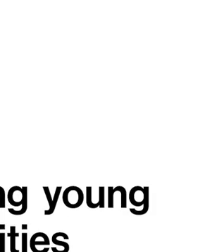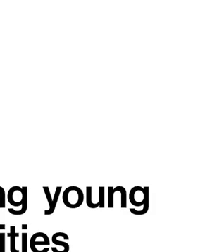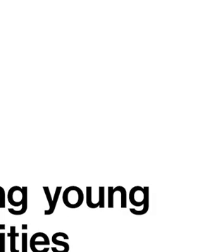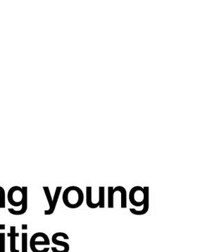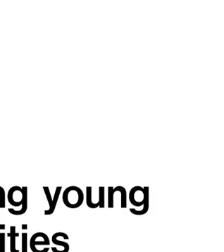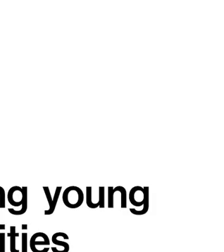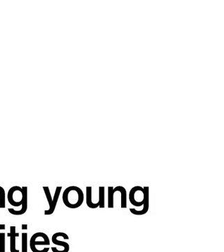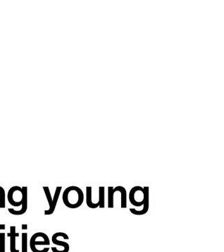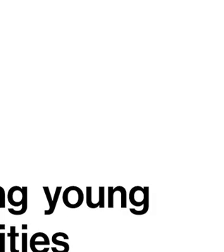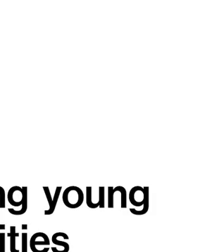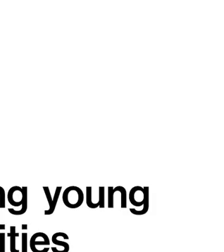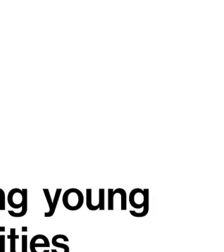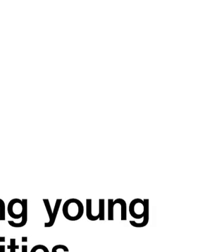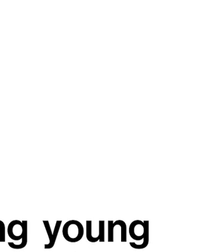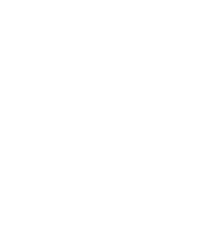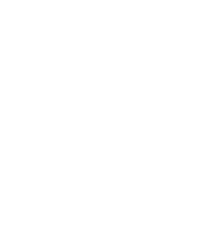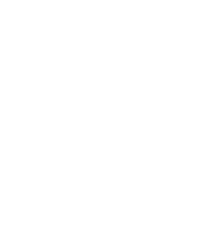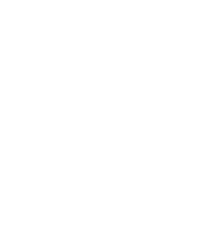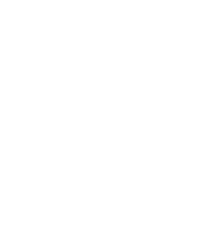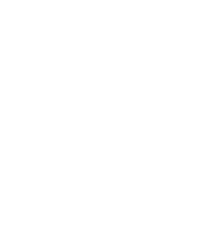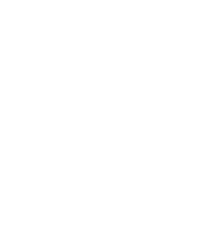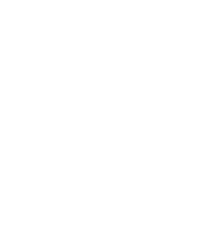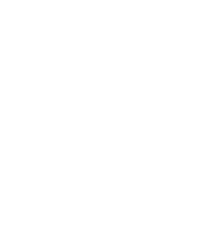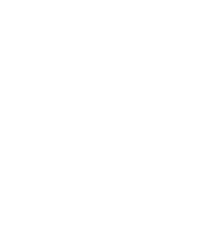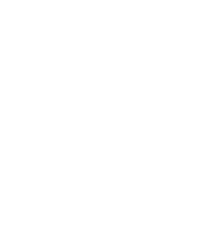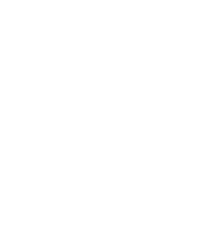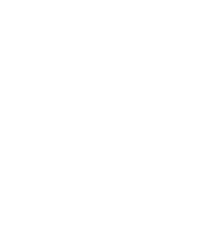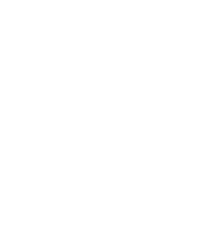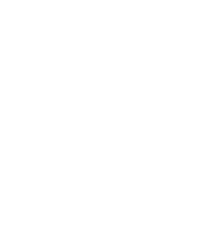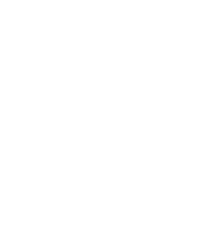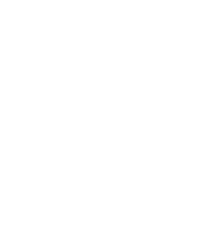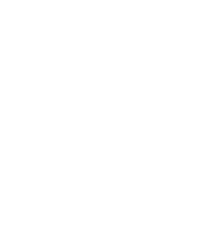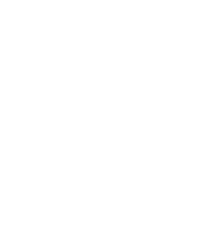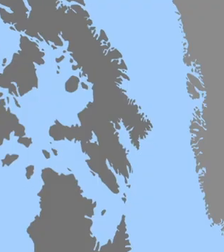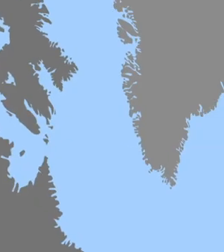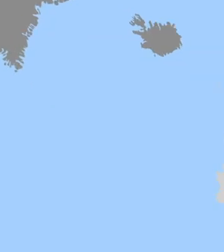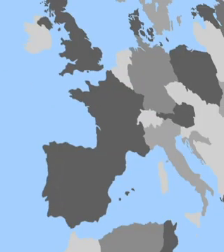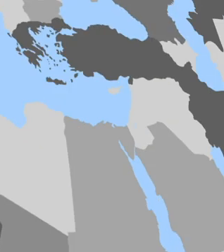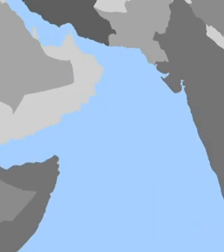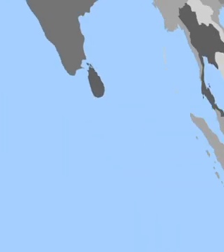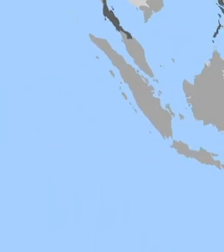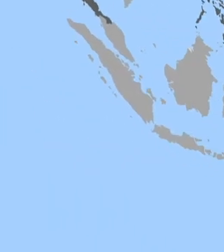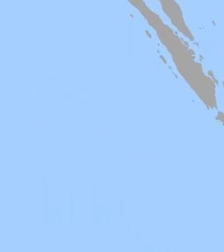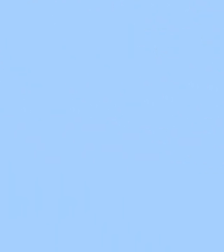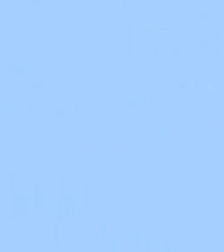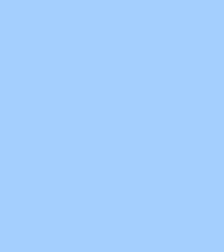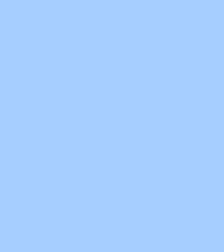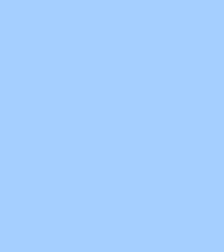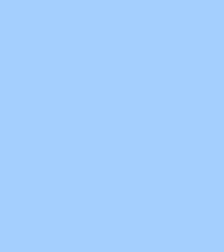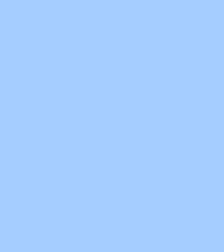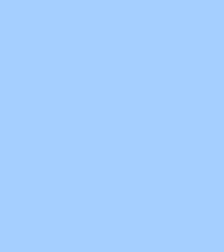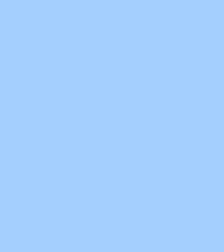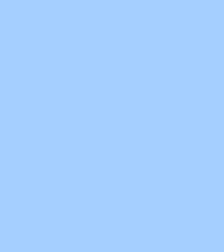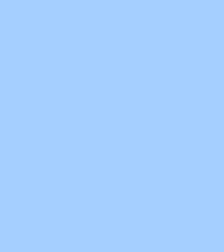Inclusion Mauritius. Supported employment. NGO Federation training and placing young